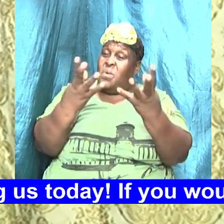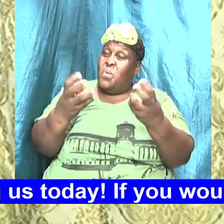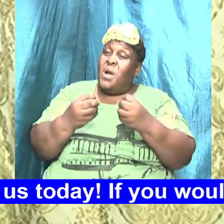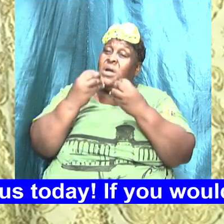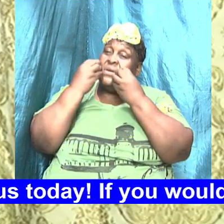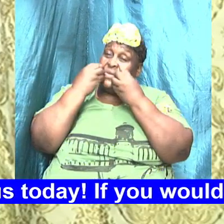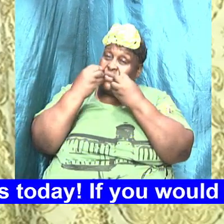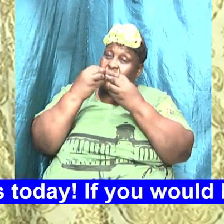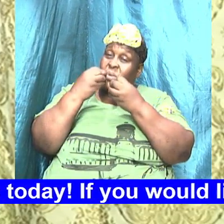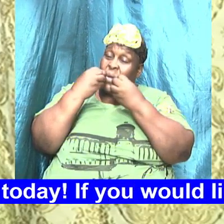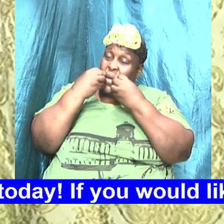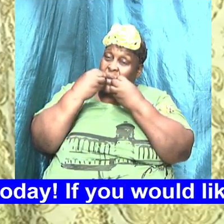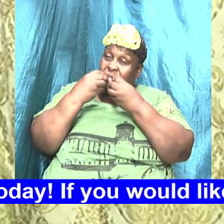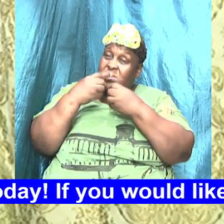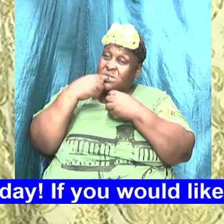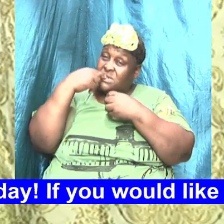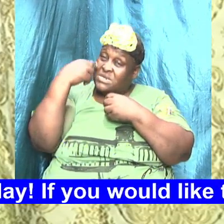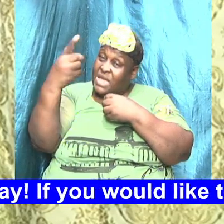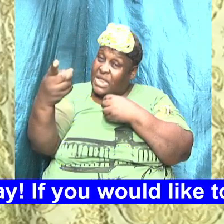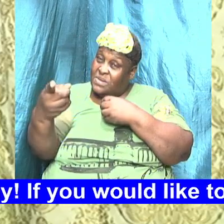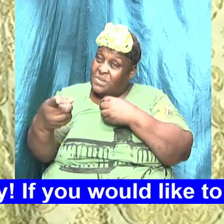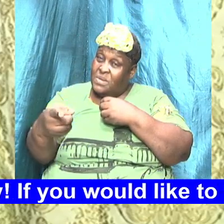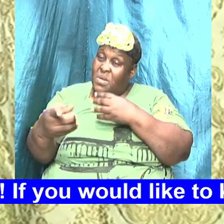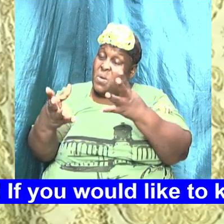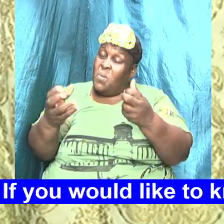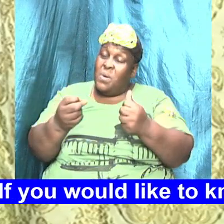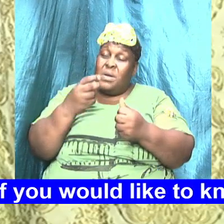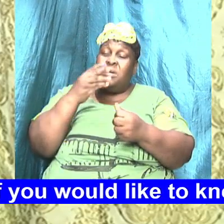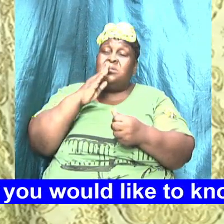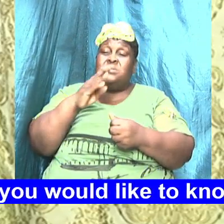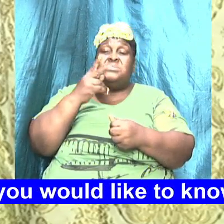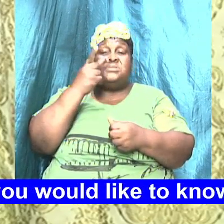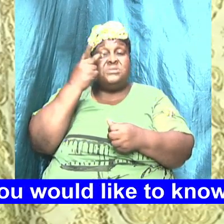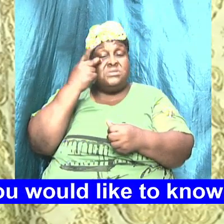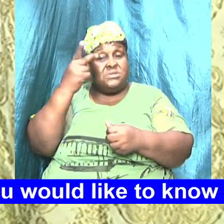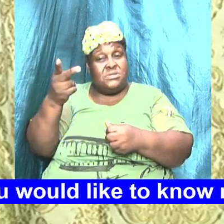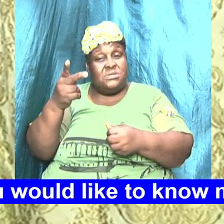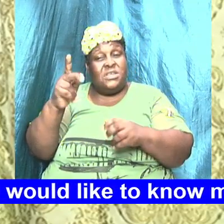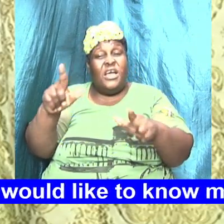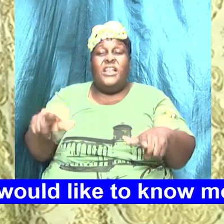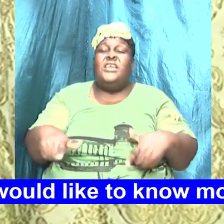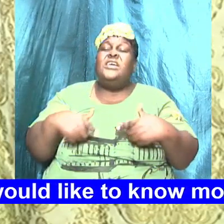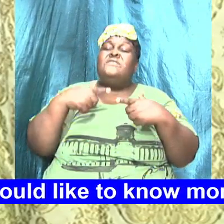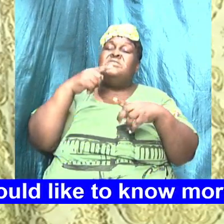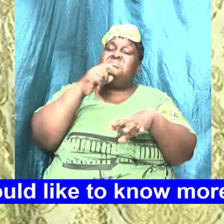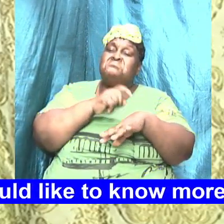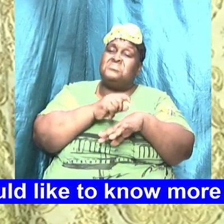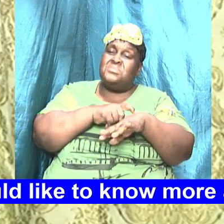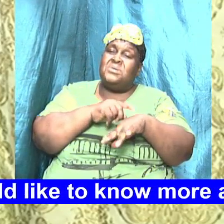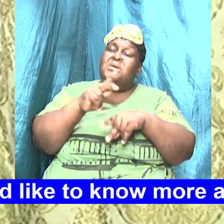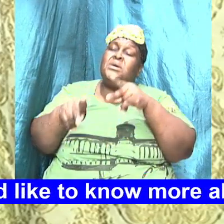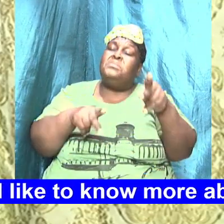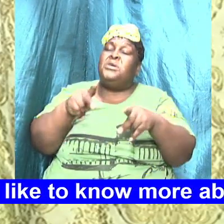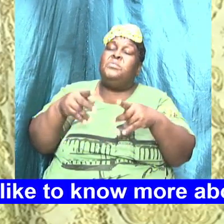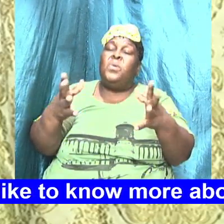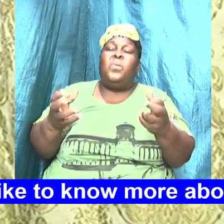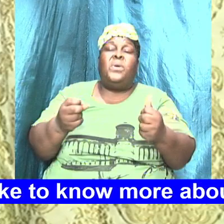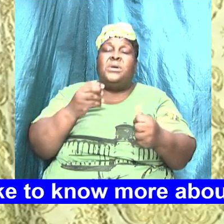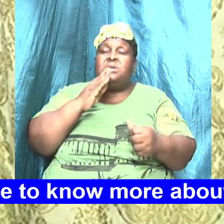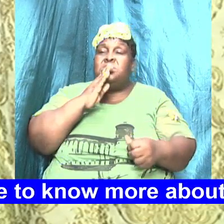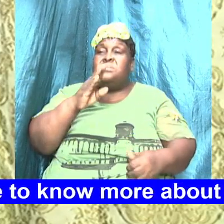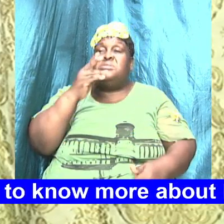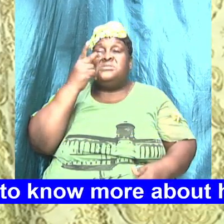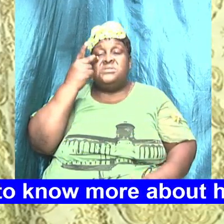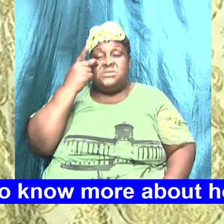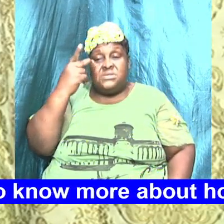Give To Organization They Just Want To Be Seen And We Are Living In That Time Where People Want To Be Seen But I Want To